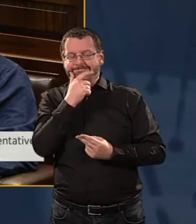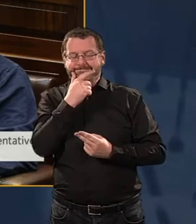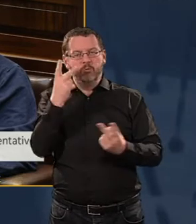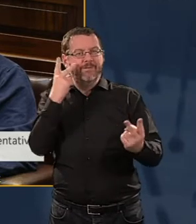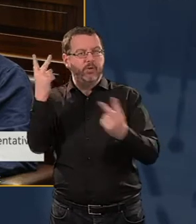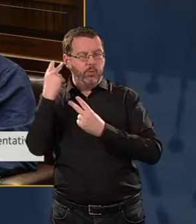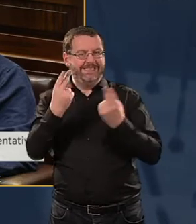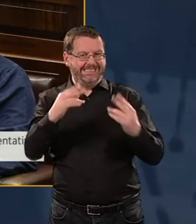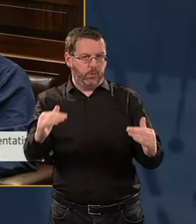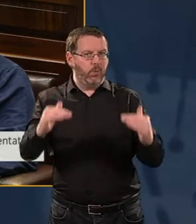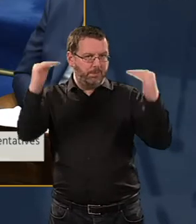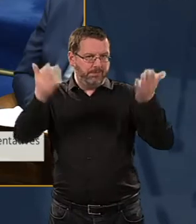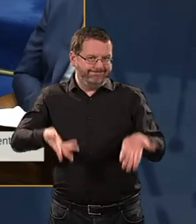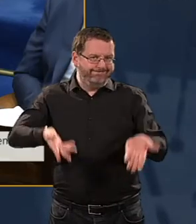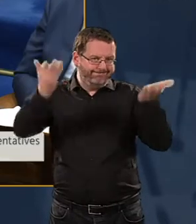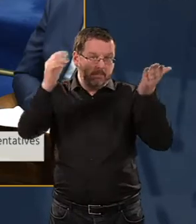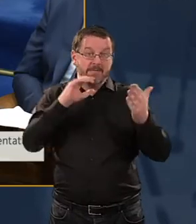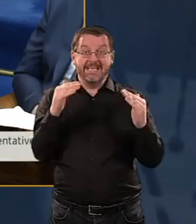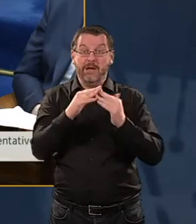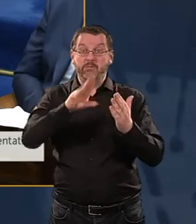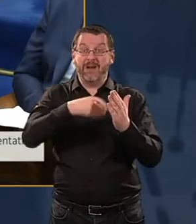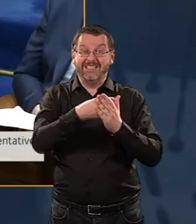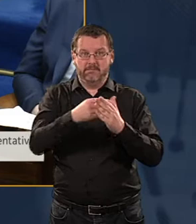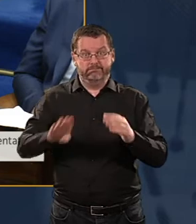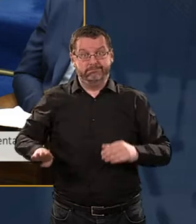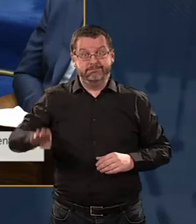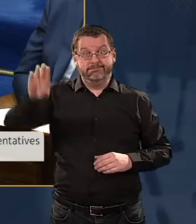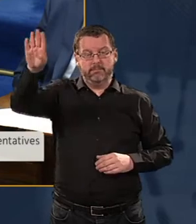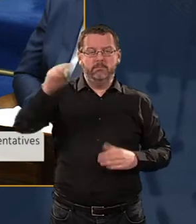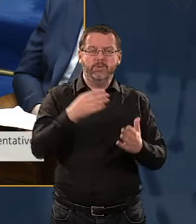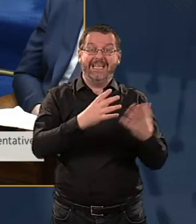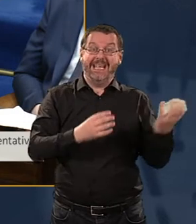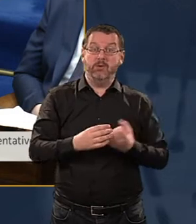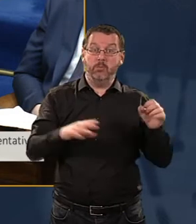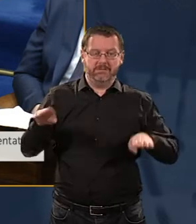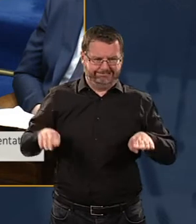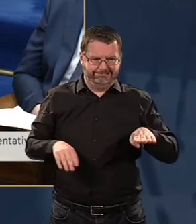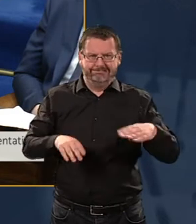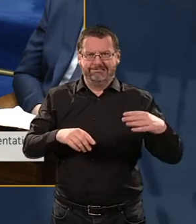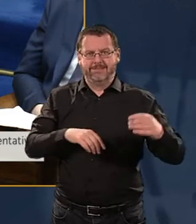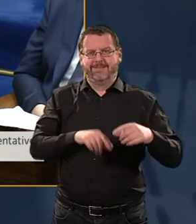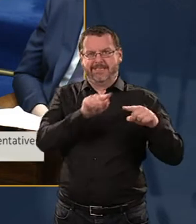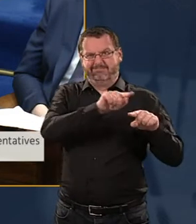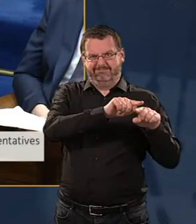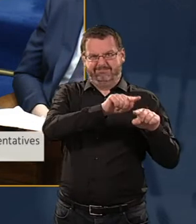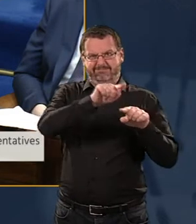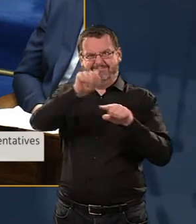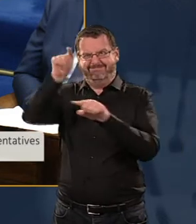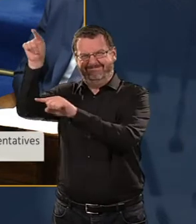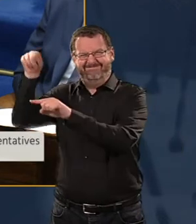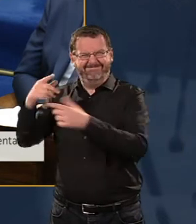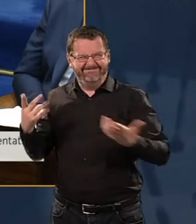because of the fact that house prices have increased more rapidly than incomes, and that work is currently being done. To come back to something you said earlier,